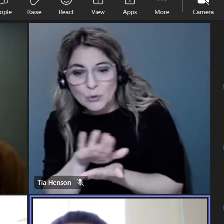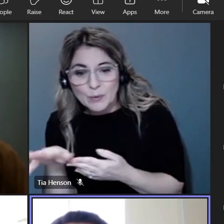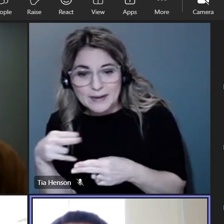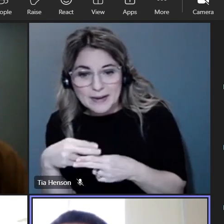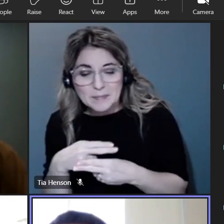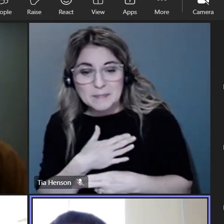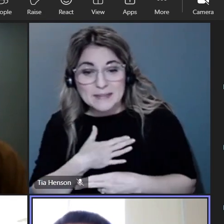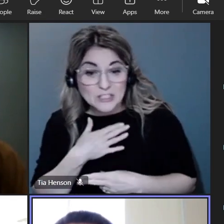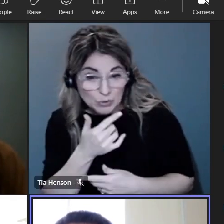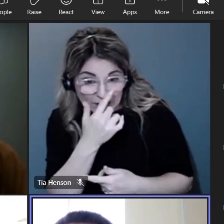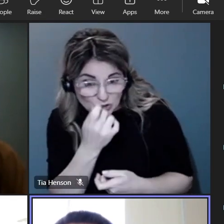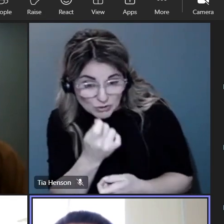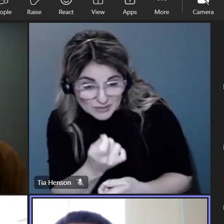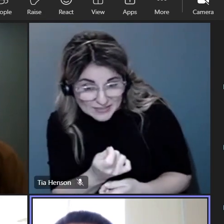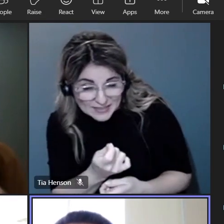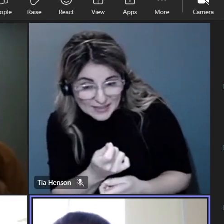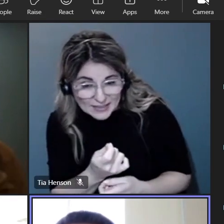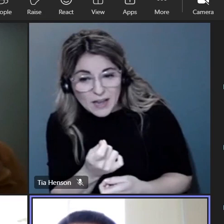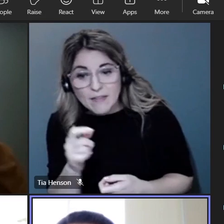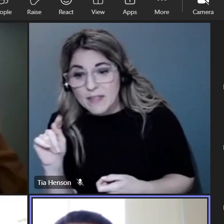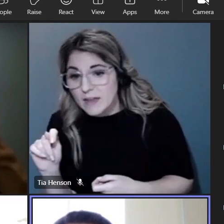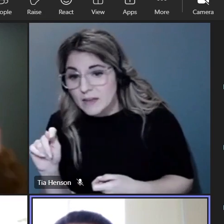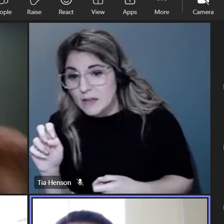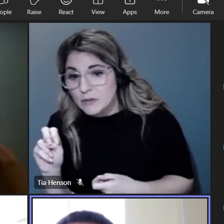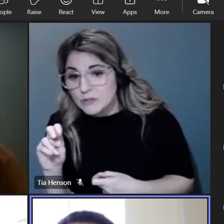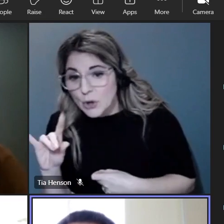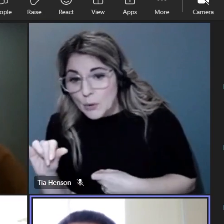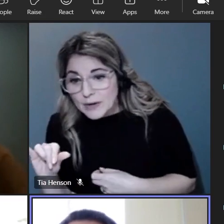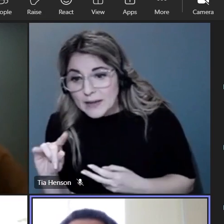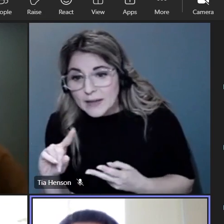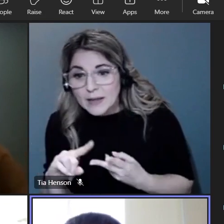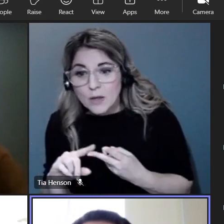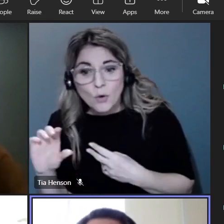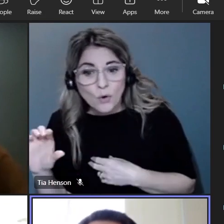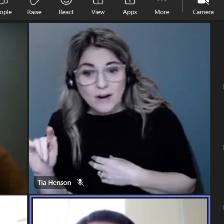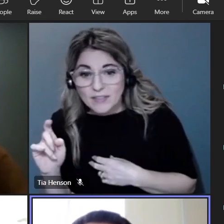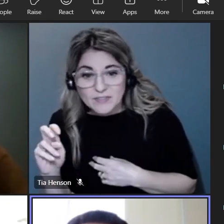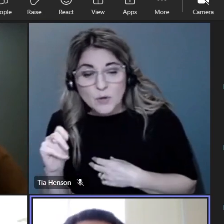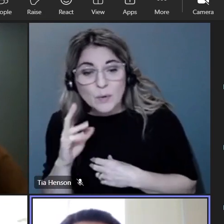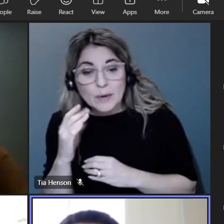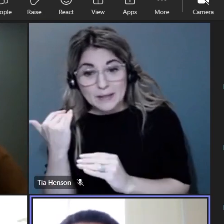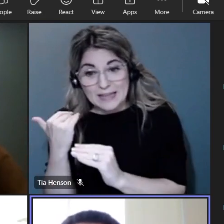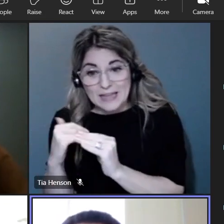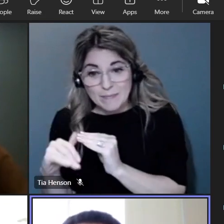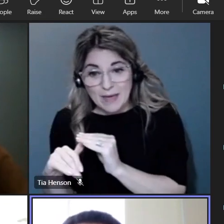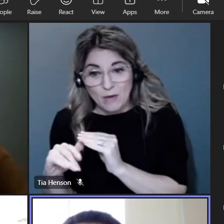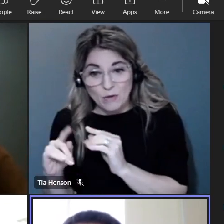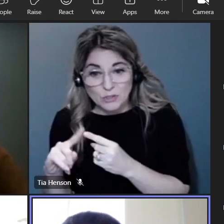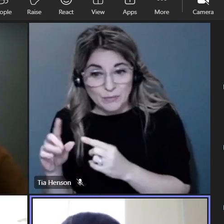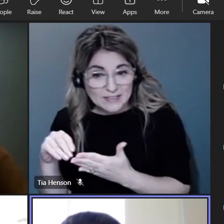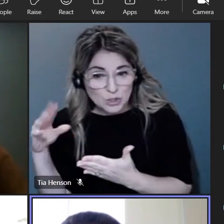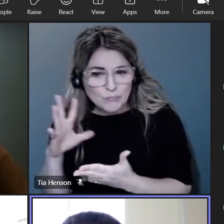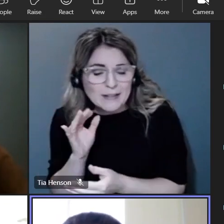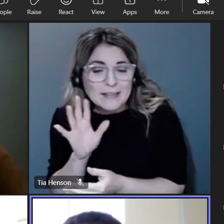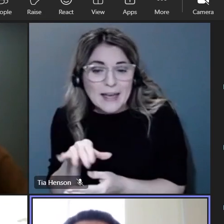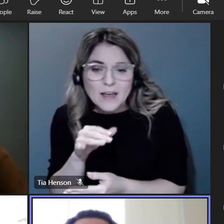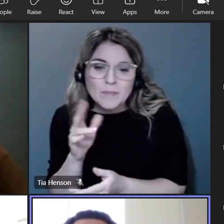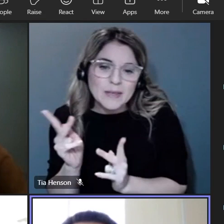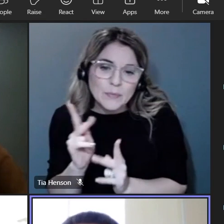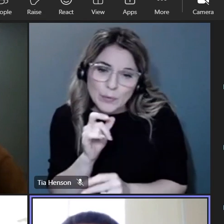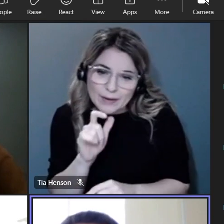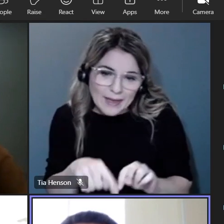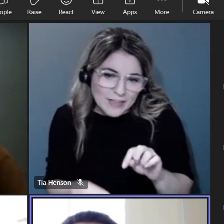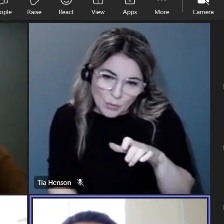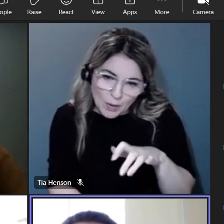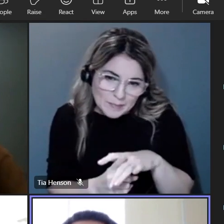um clip the sand or tony we can send an email to the students uh one last kind of call for anyone who maybe isn't on today